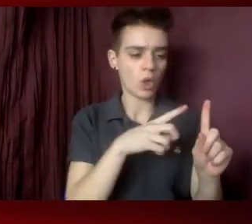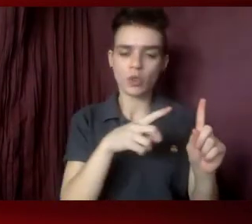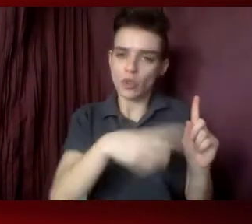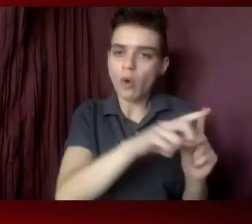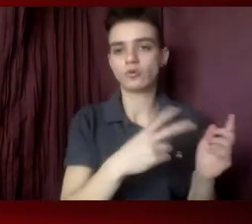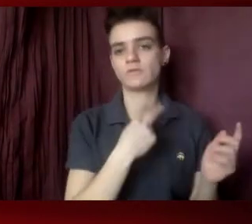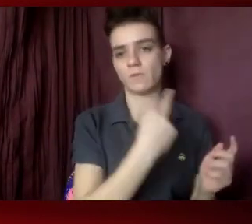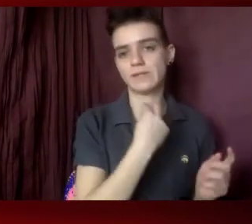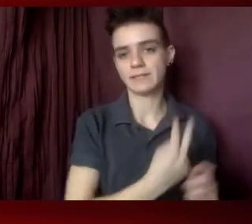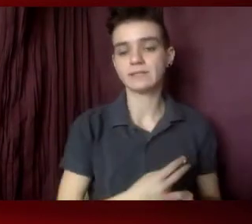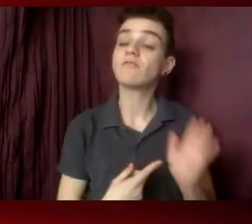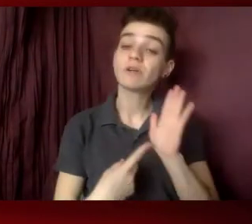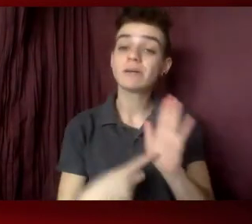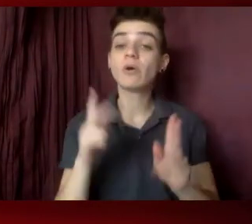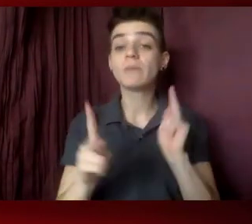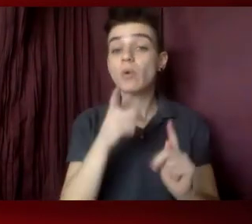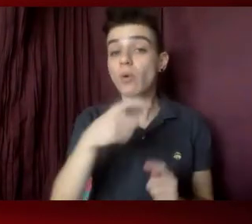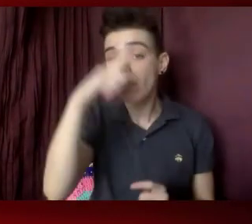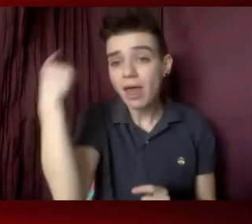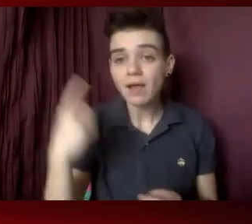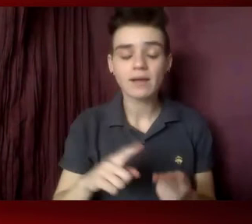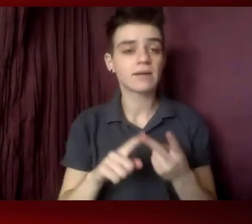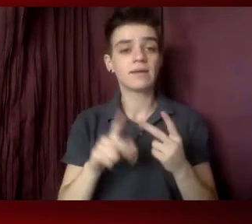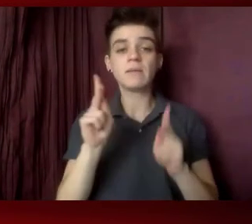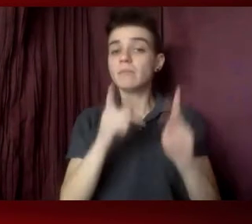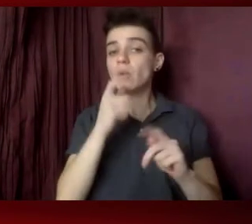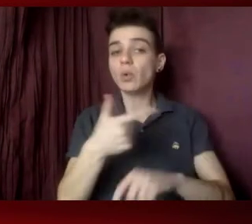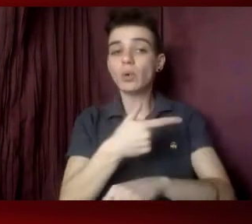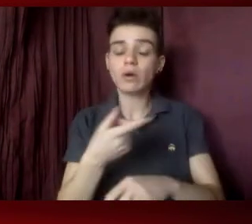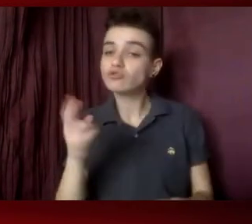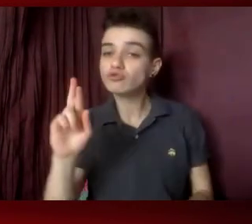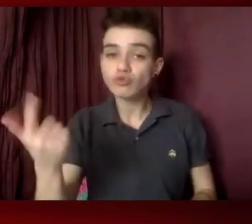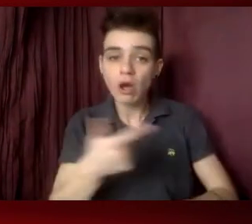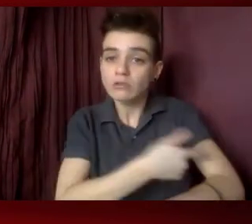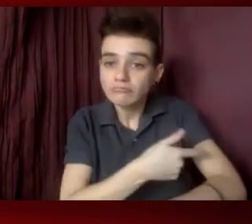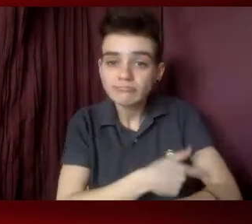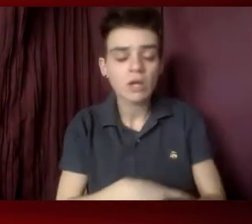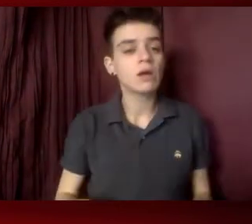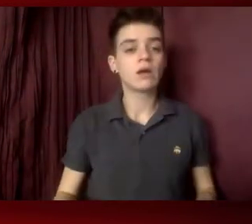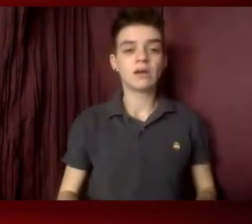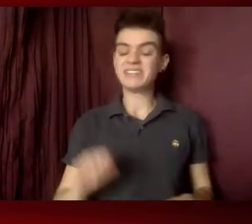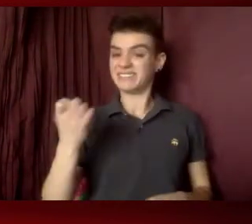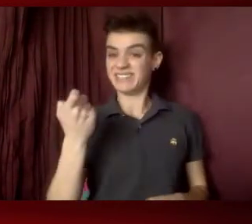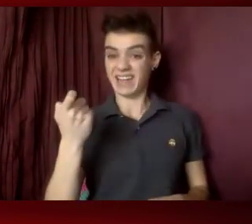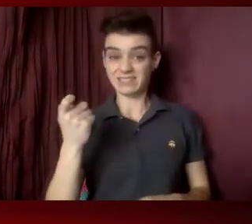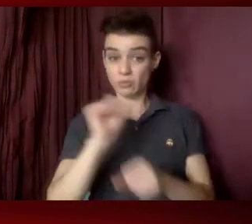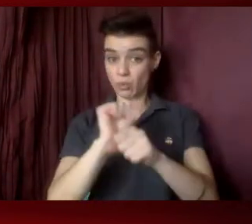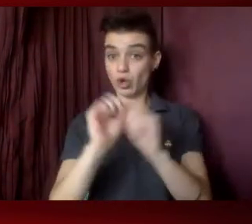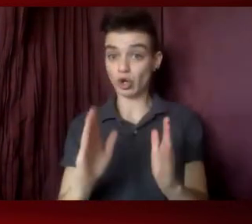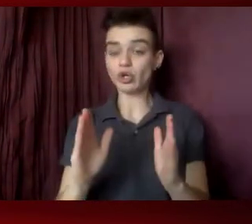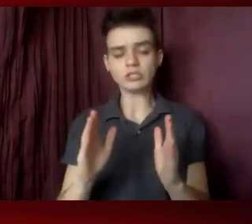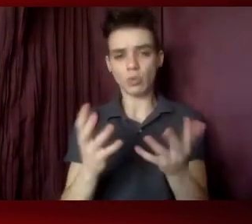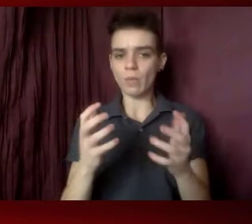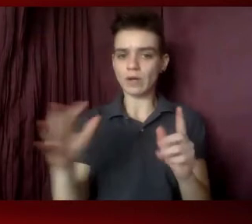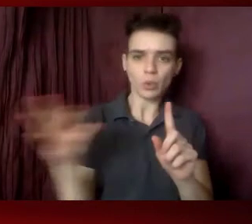for example, people who are Black, people who inject drugs, sex workers, make sure to center those voices on your team